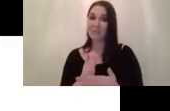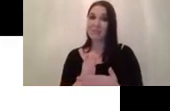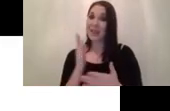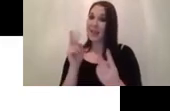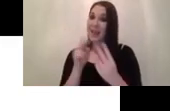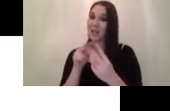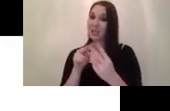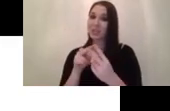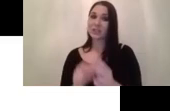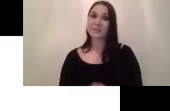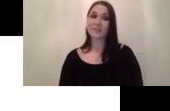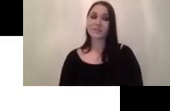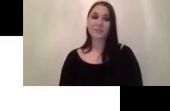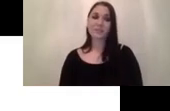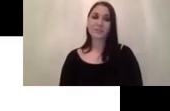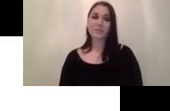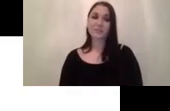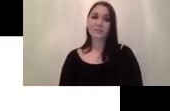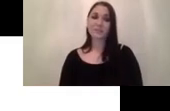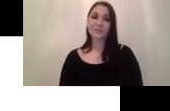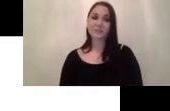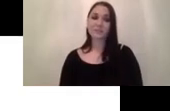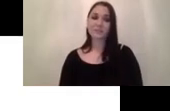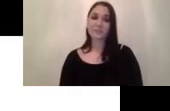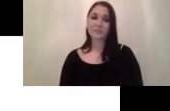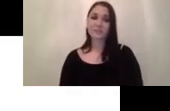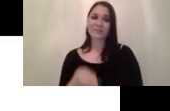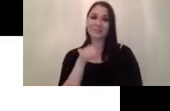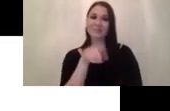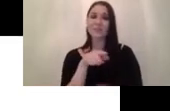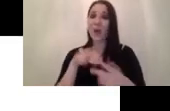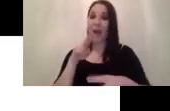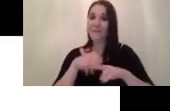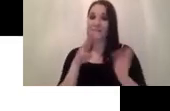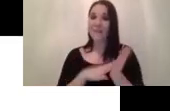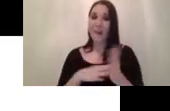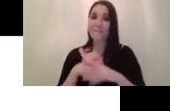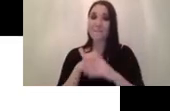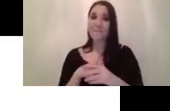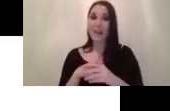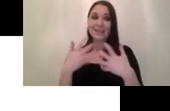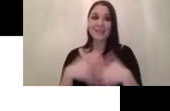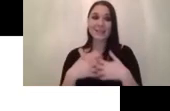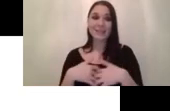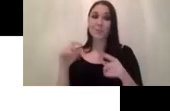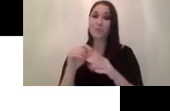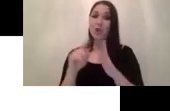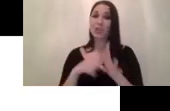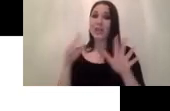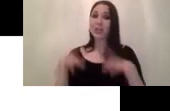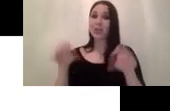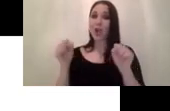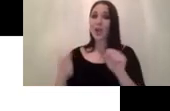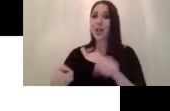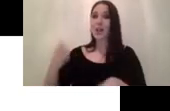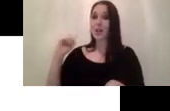so the ifm mate system uh this project we started uh last year um there are many